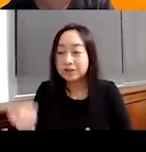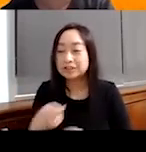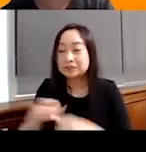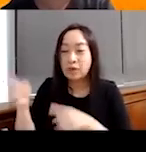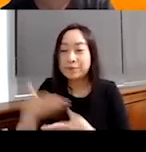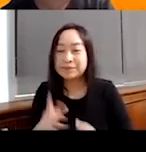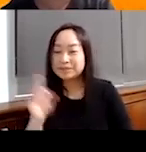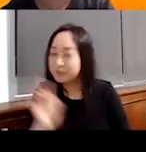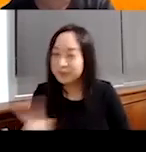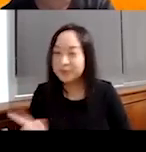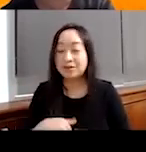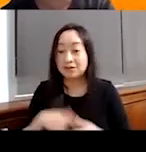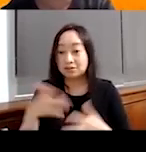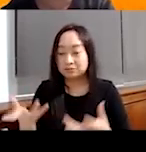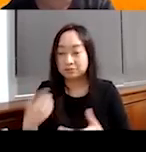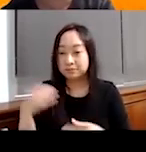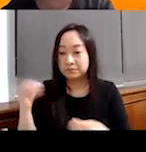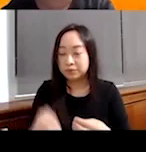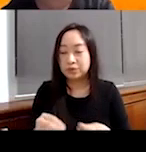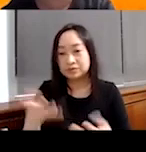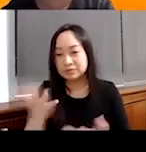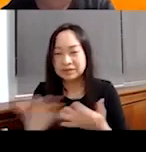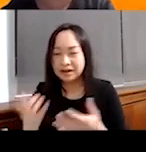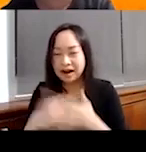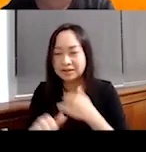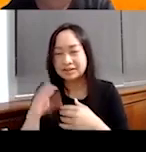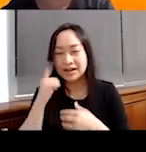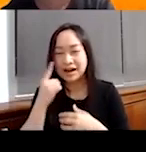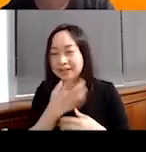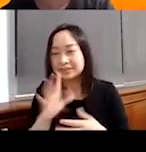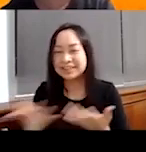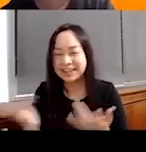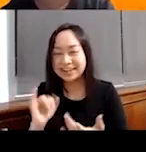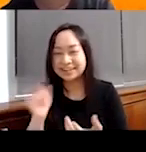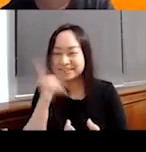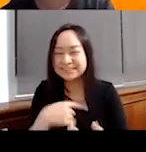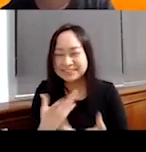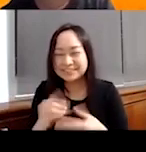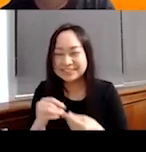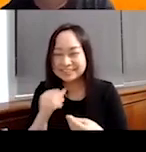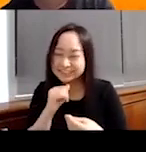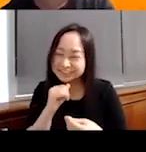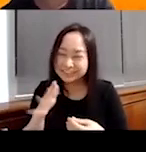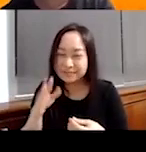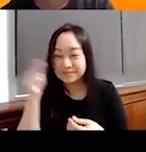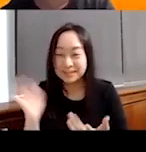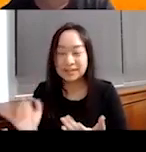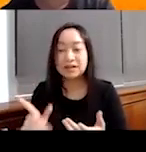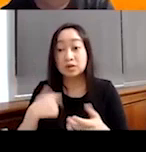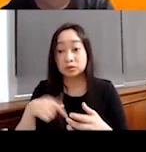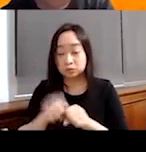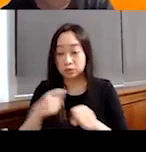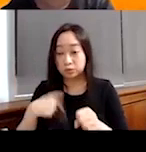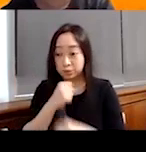put salt on the baby when it's born, put coal under its eyes, like a lot of things like that. So we work very, very closely with the mothers.